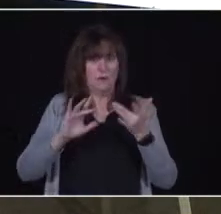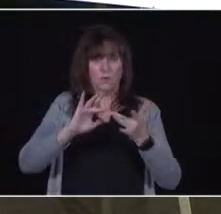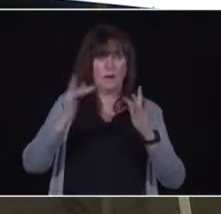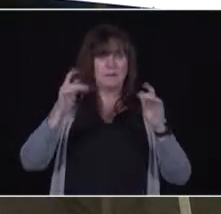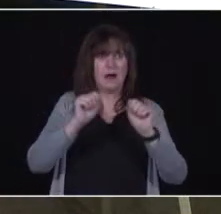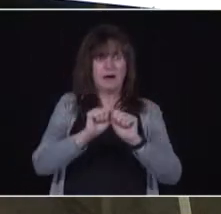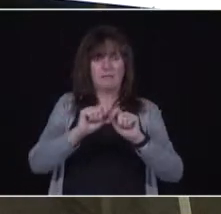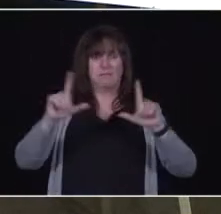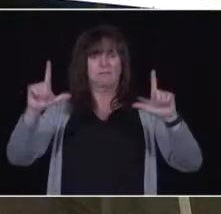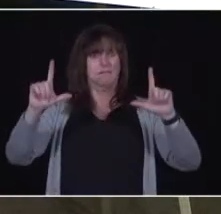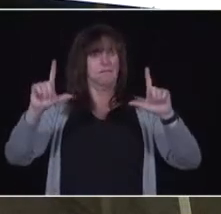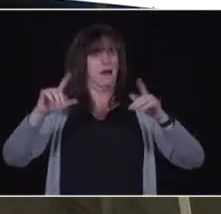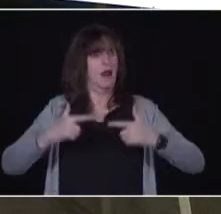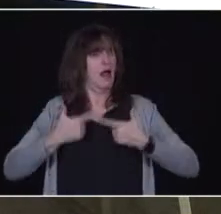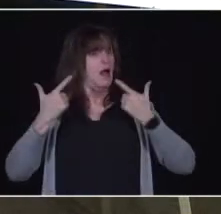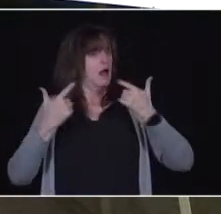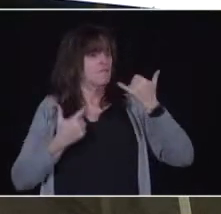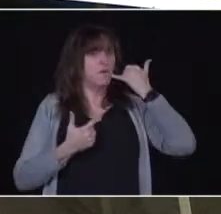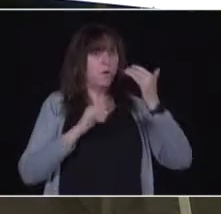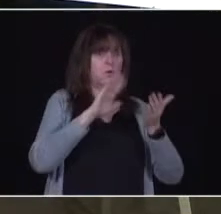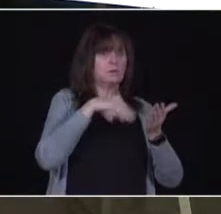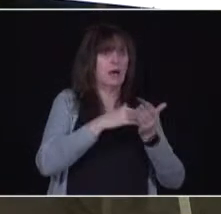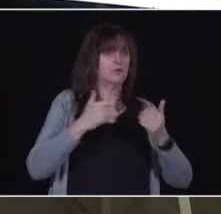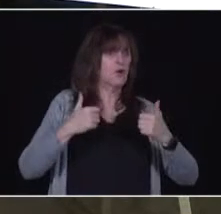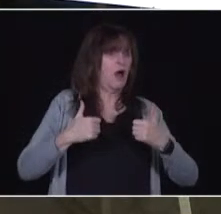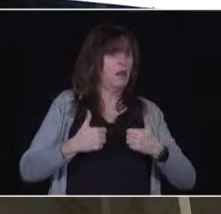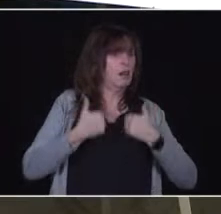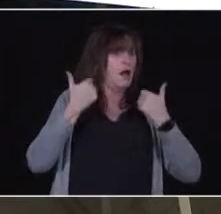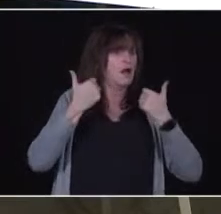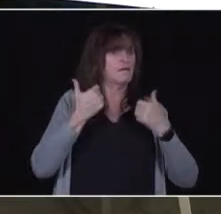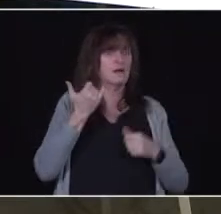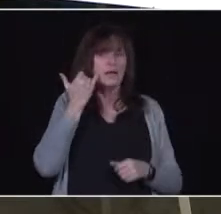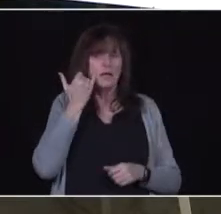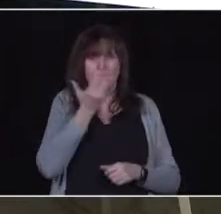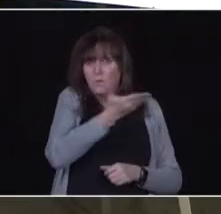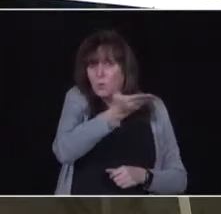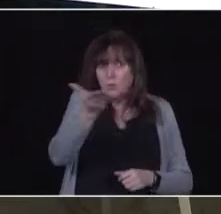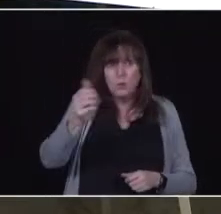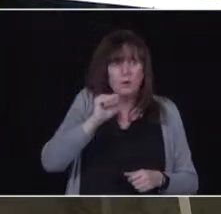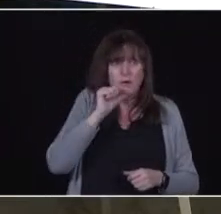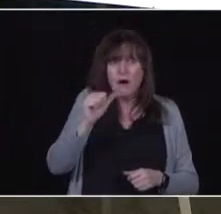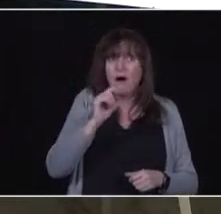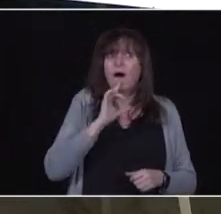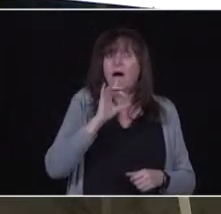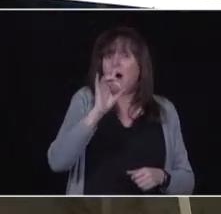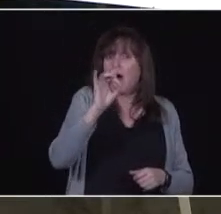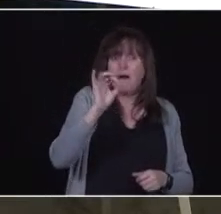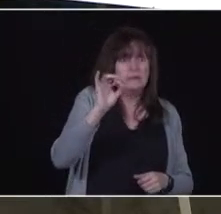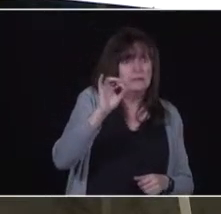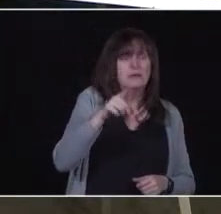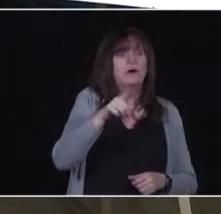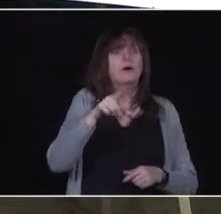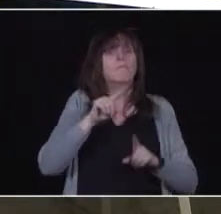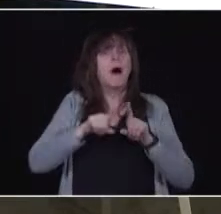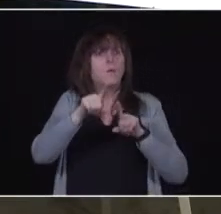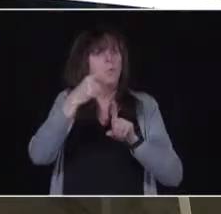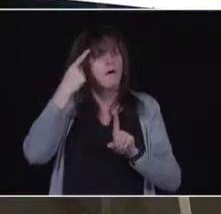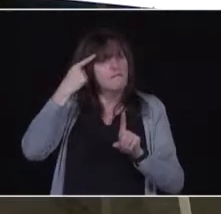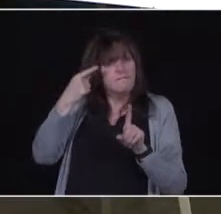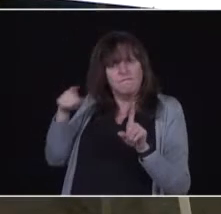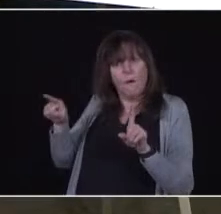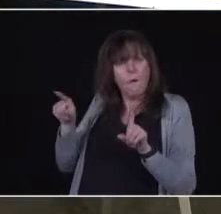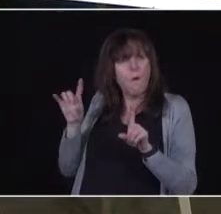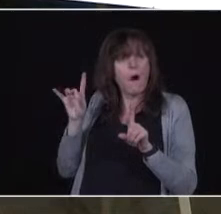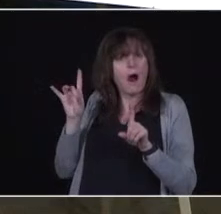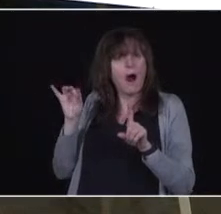unless you are 80 years old or unless you are acting to get a reservation for somebody who is 80 years old or more, please do not go online.